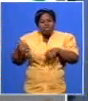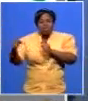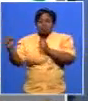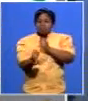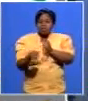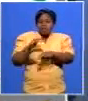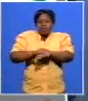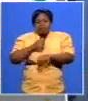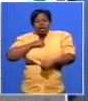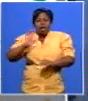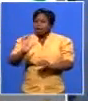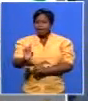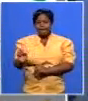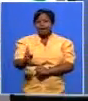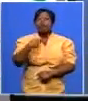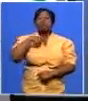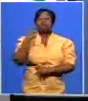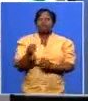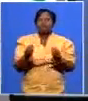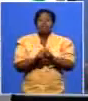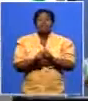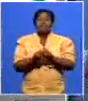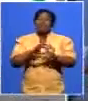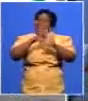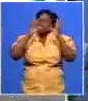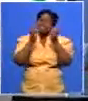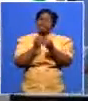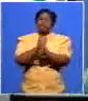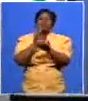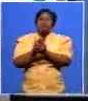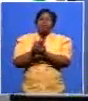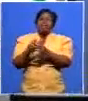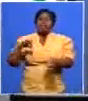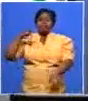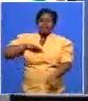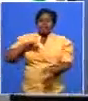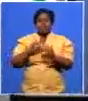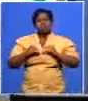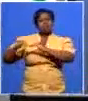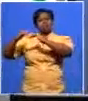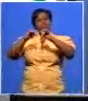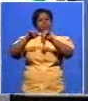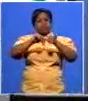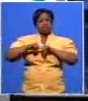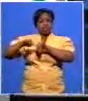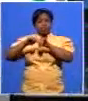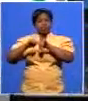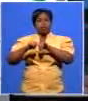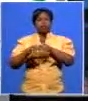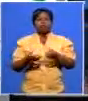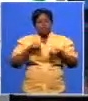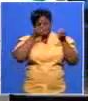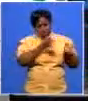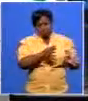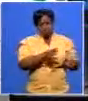we do things to make sure that we spread empowerment benefits to all and i'll give you chapter and verse and the figures you